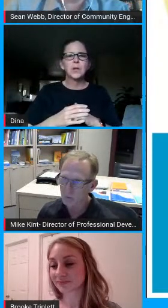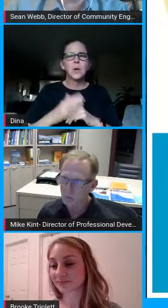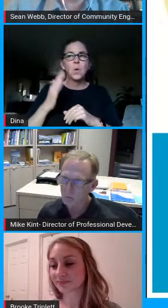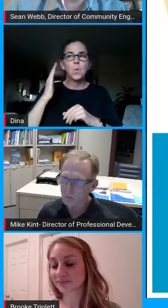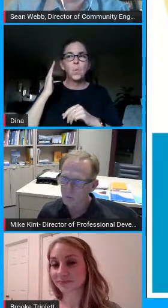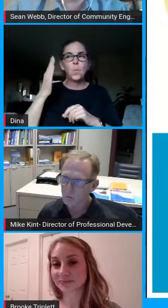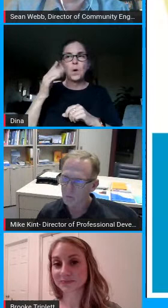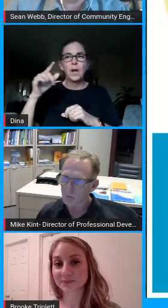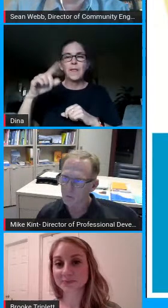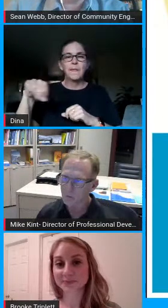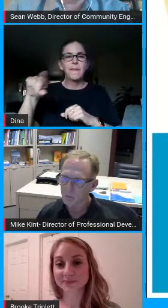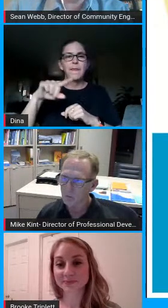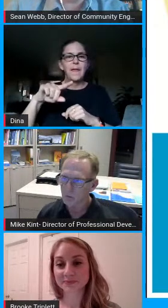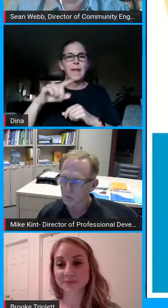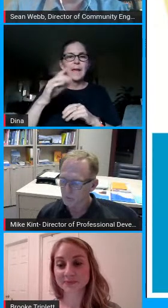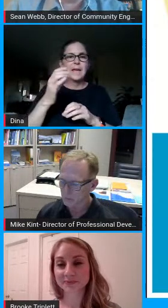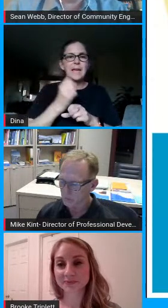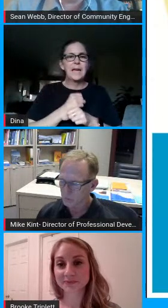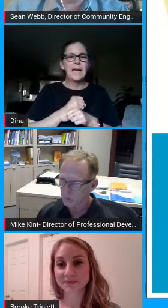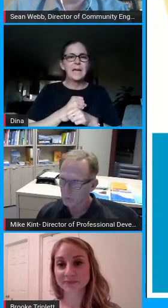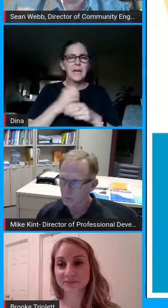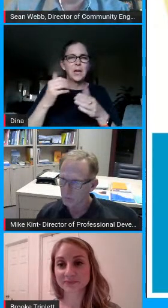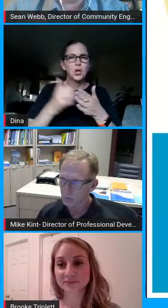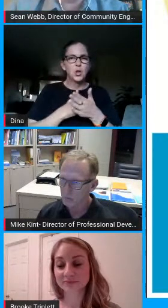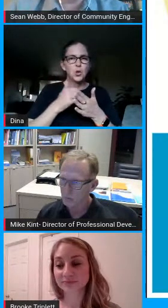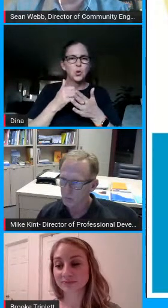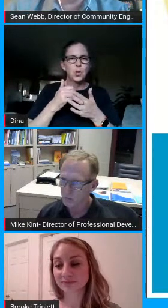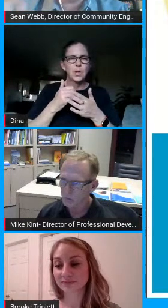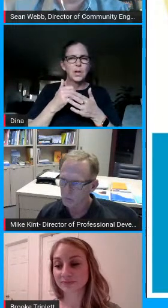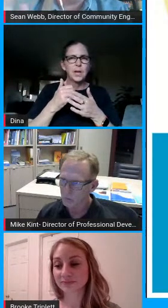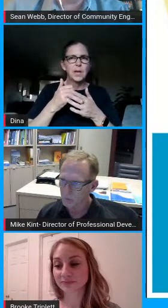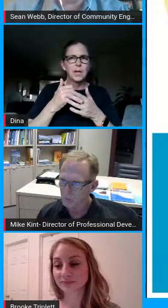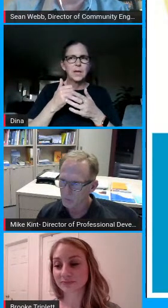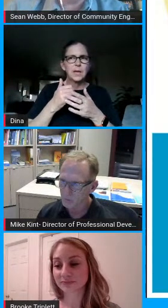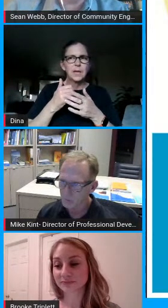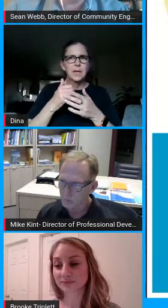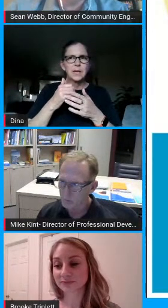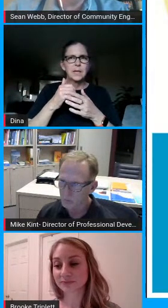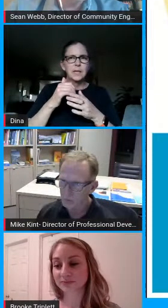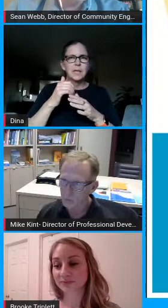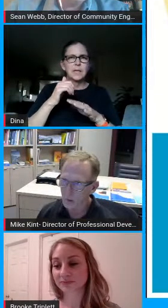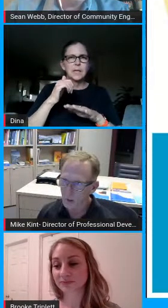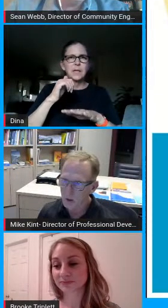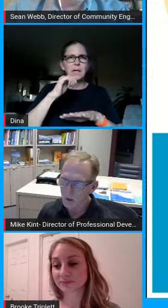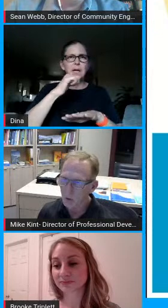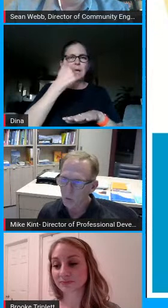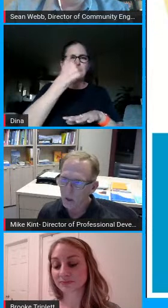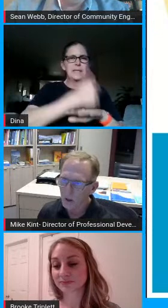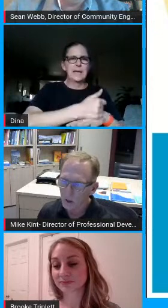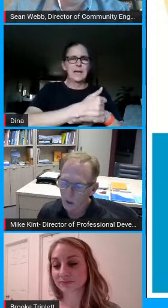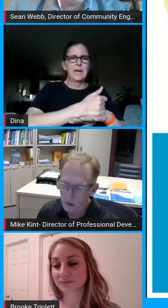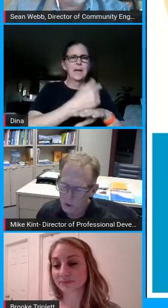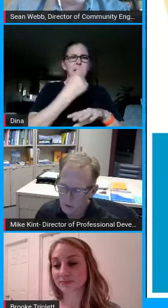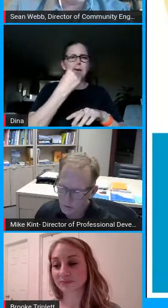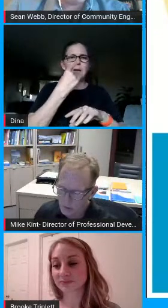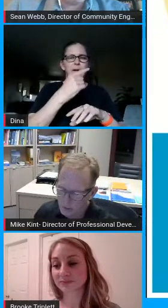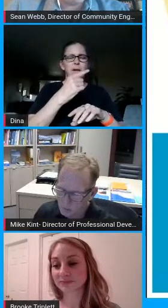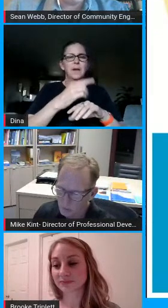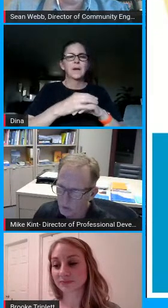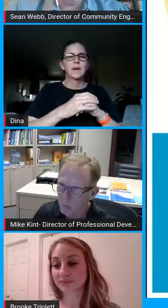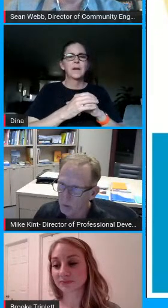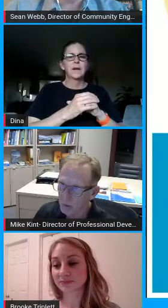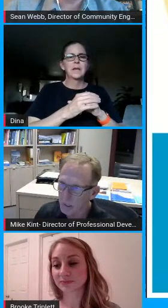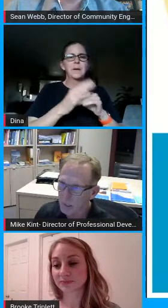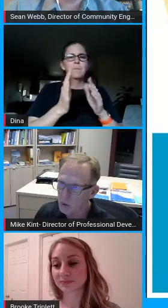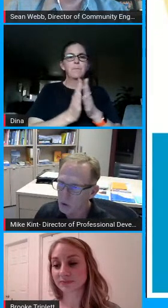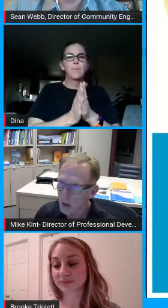every day from their teacher or will they just go ahead and have one set link to use we are encouraging that